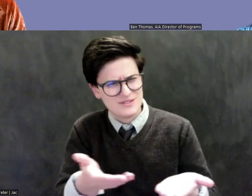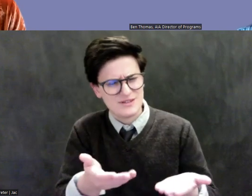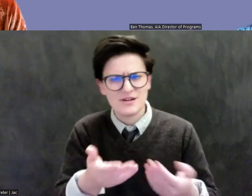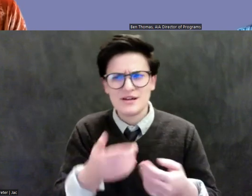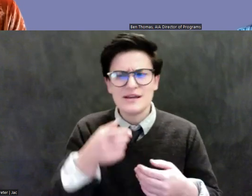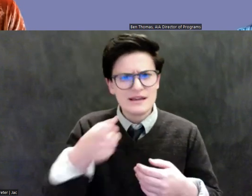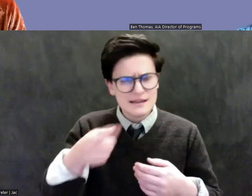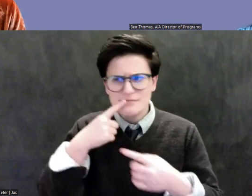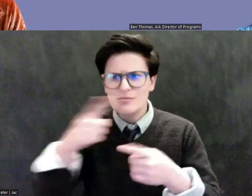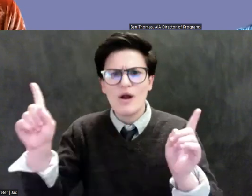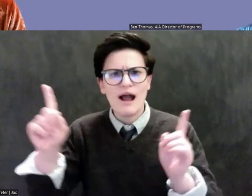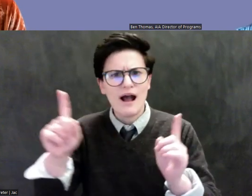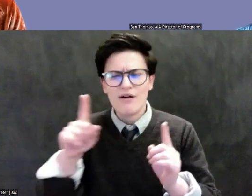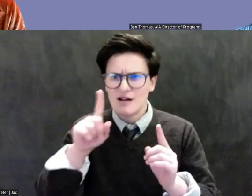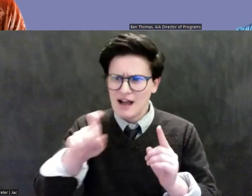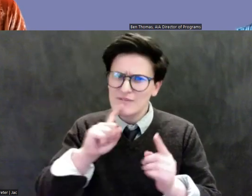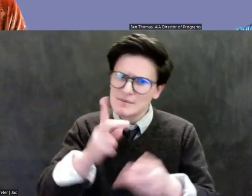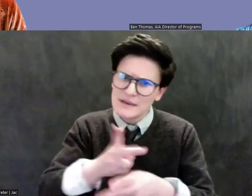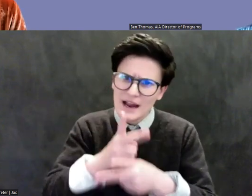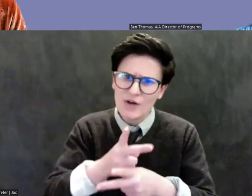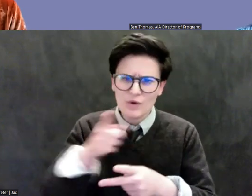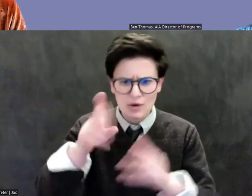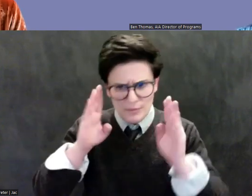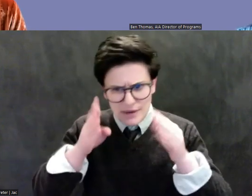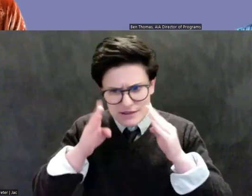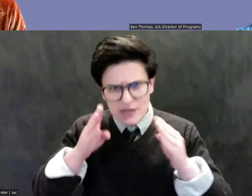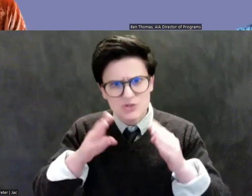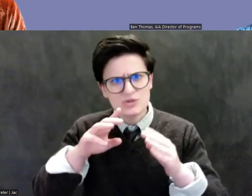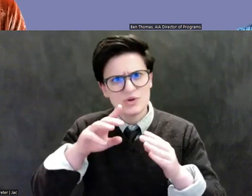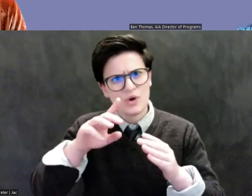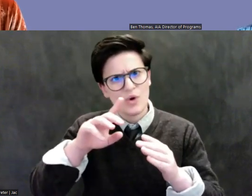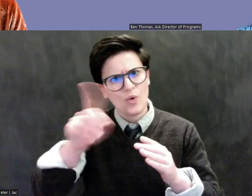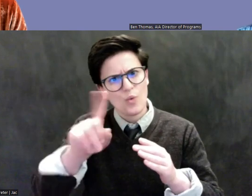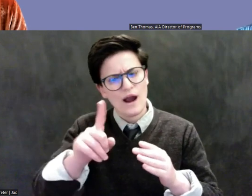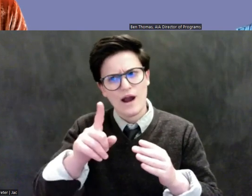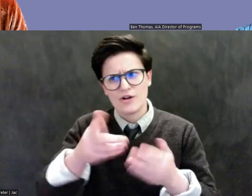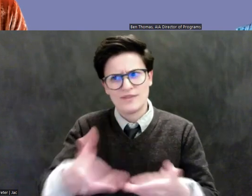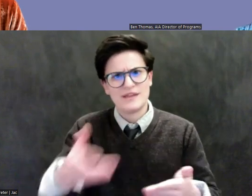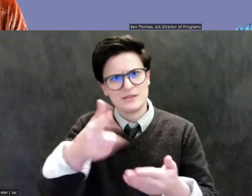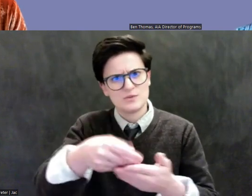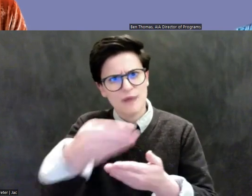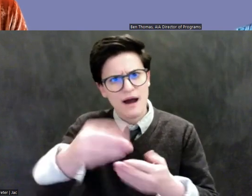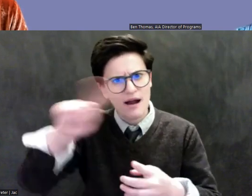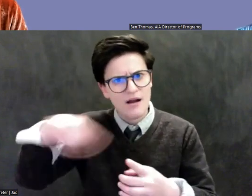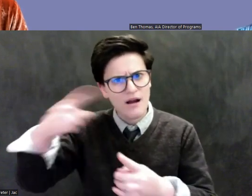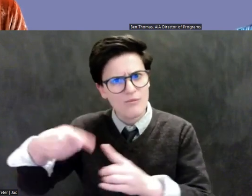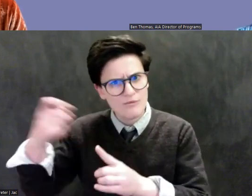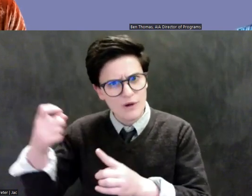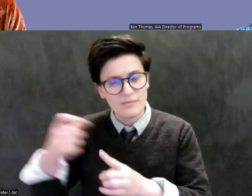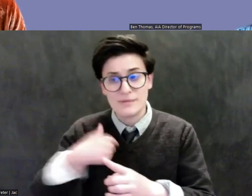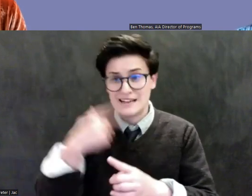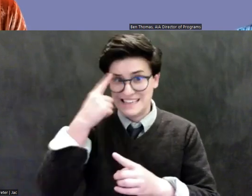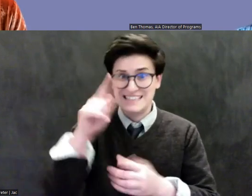closer attention to where it came from. And I think messages like that are very important. Um, certainly there is a